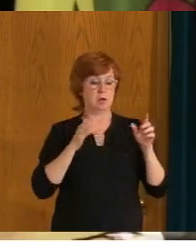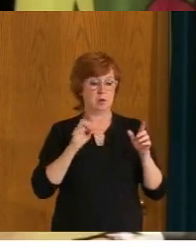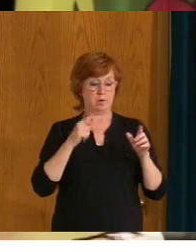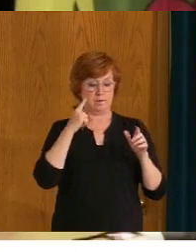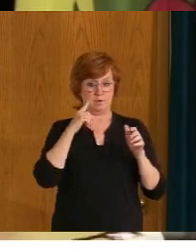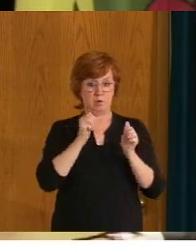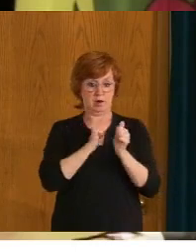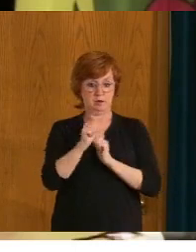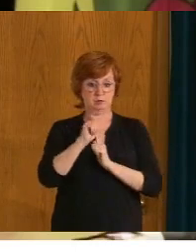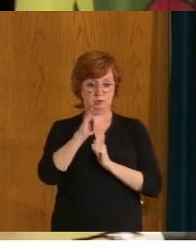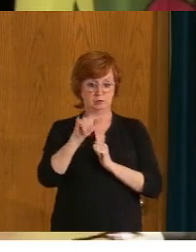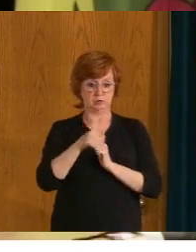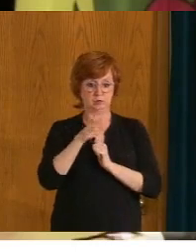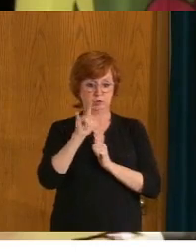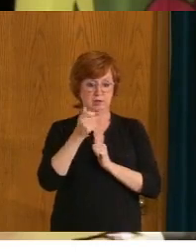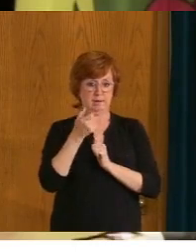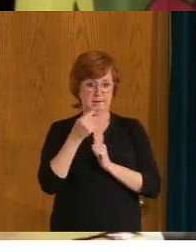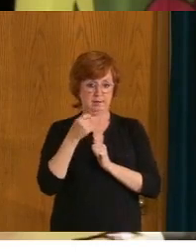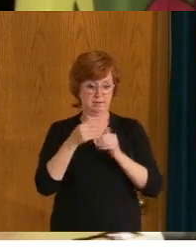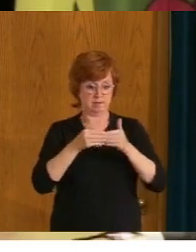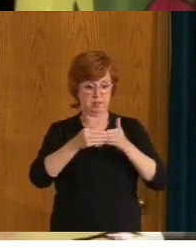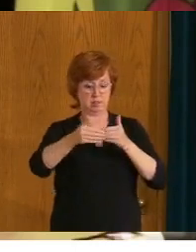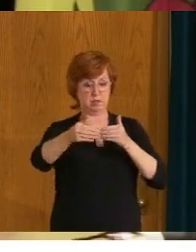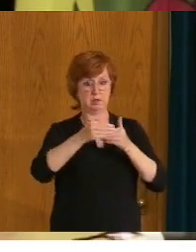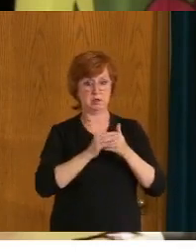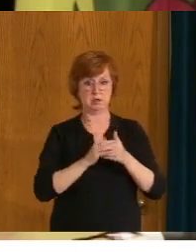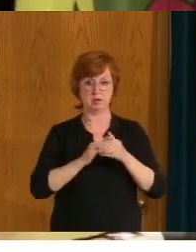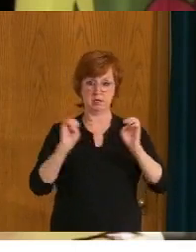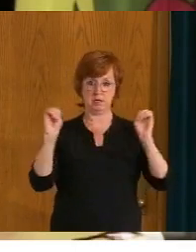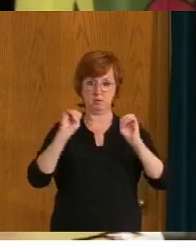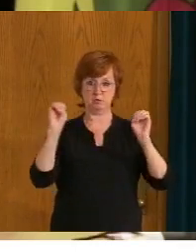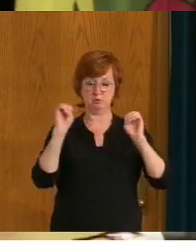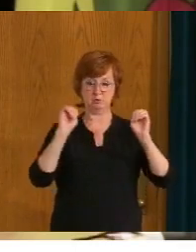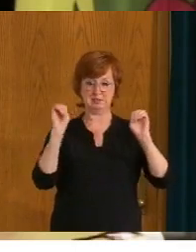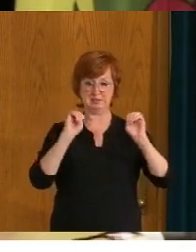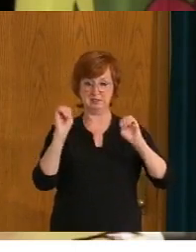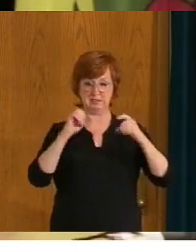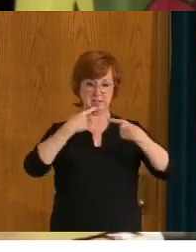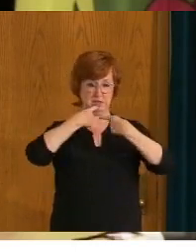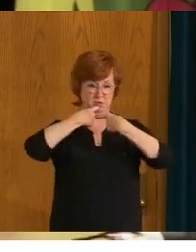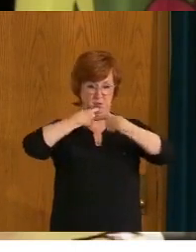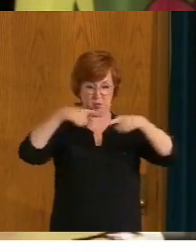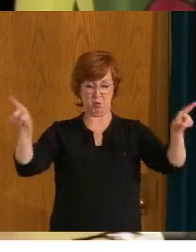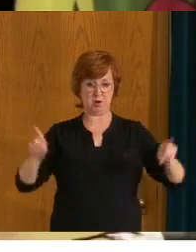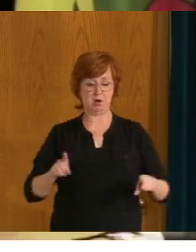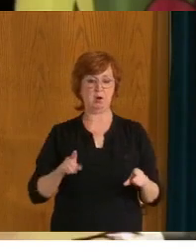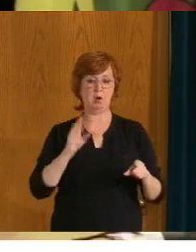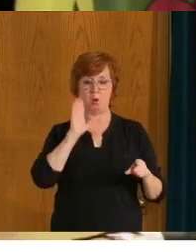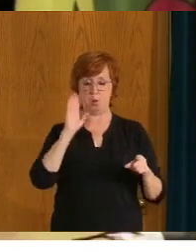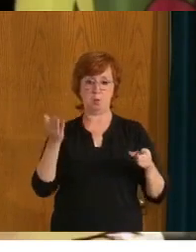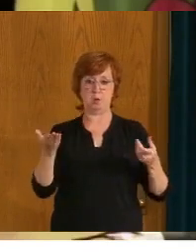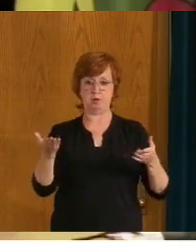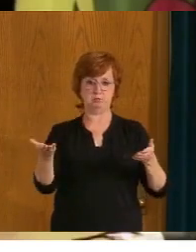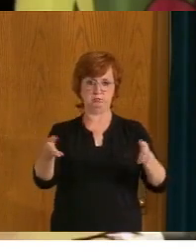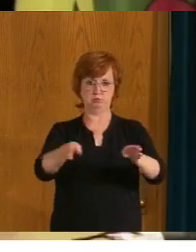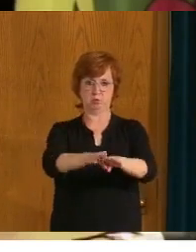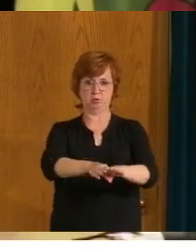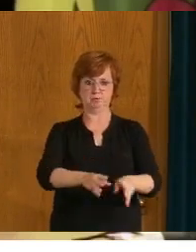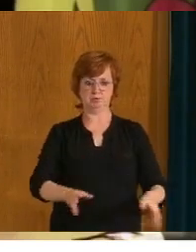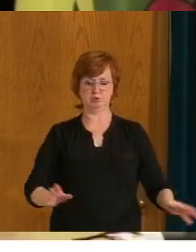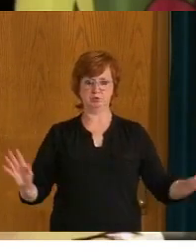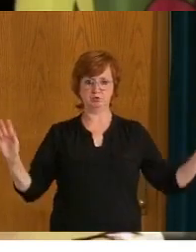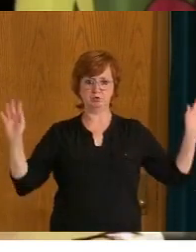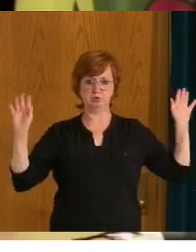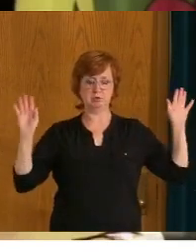to be into an area where the emergency order will not be in place. And we, you know, most certainly don't have the ability then